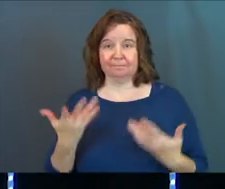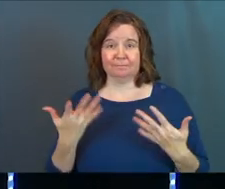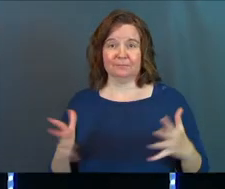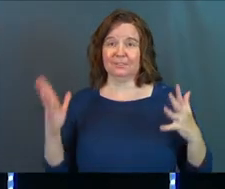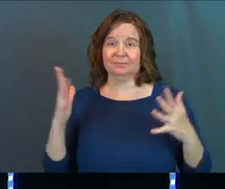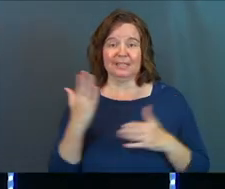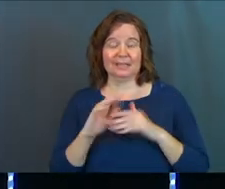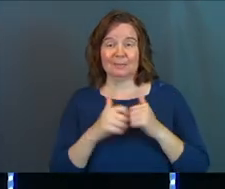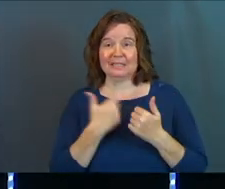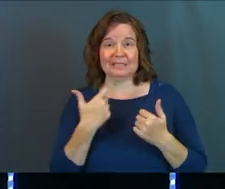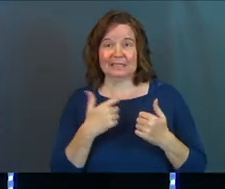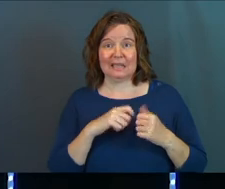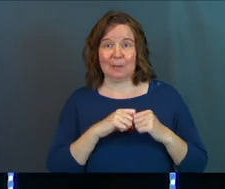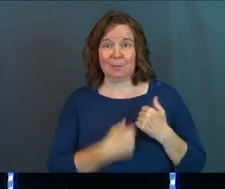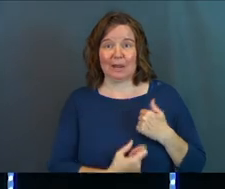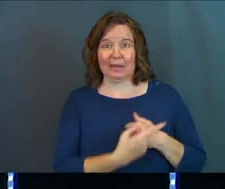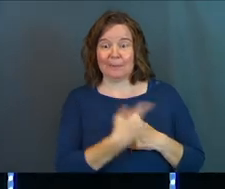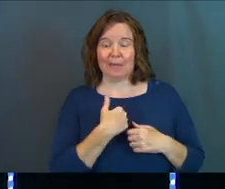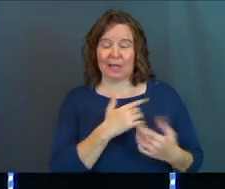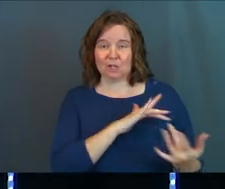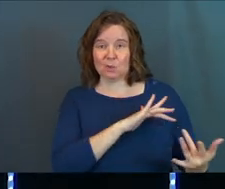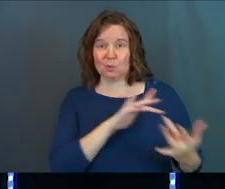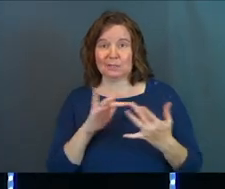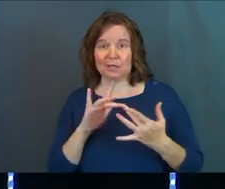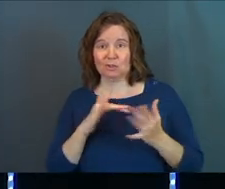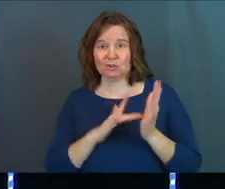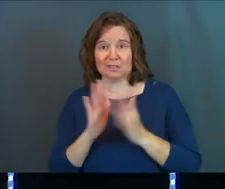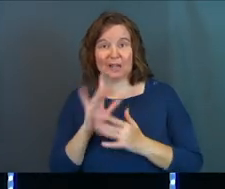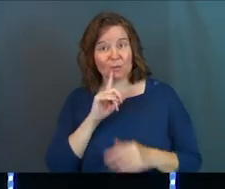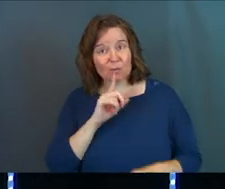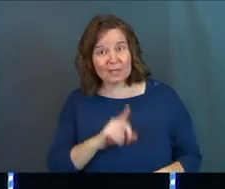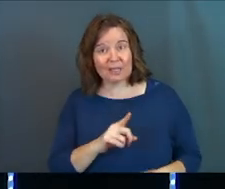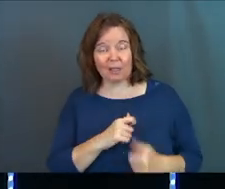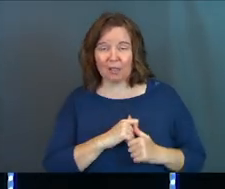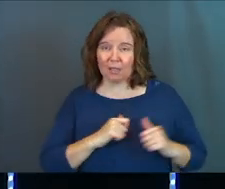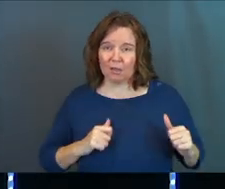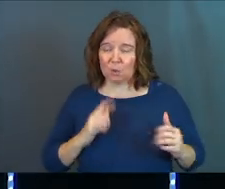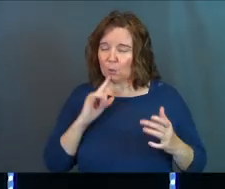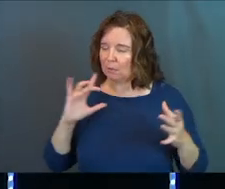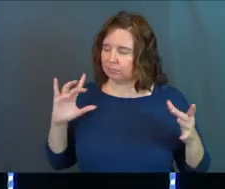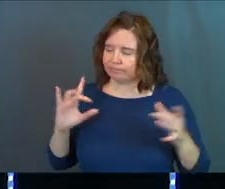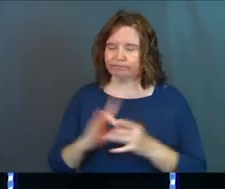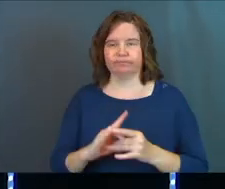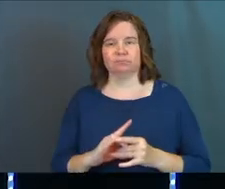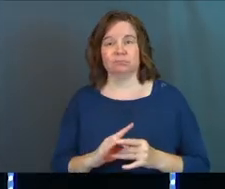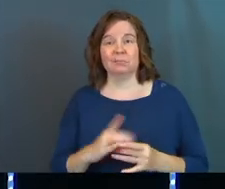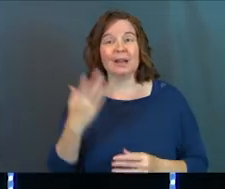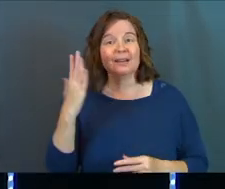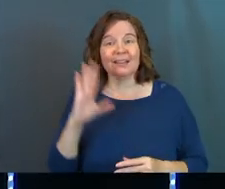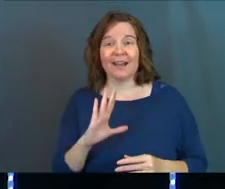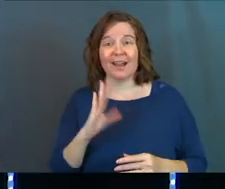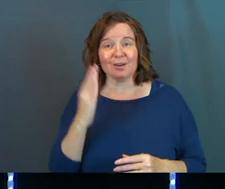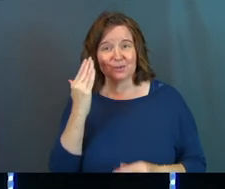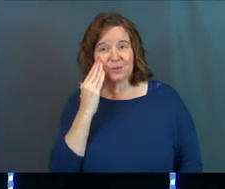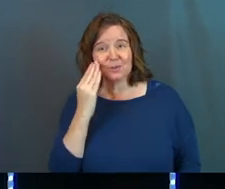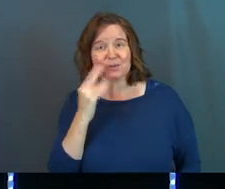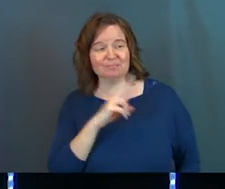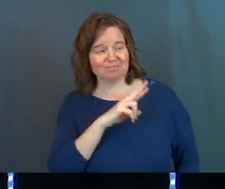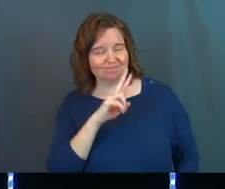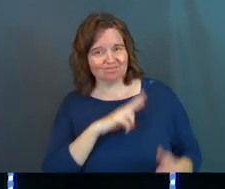And somehow it didn't break in him. And he reached out to Jesus and it was real. was all real. And God, God knew.